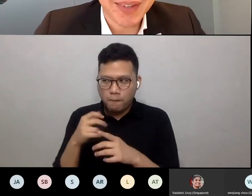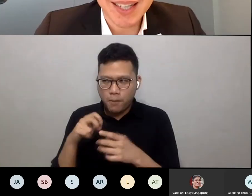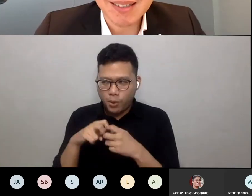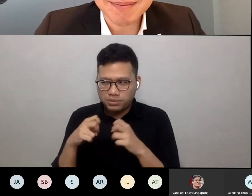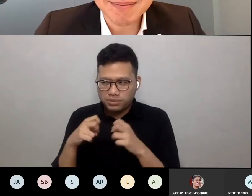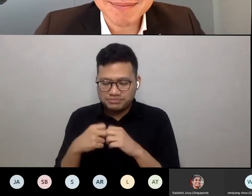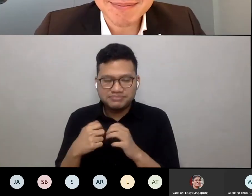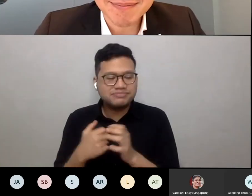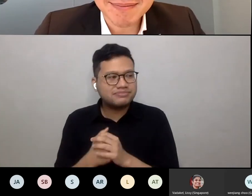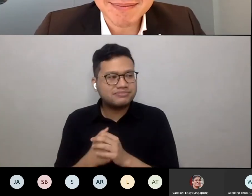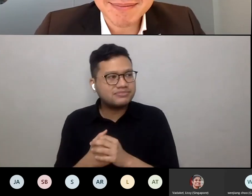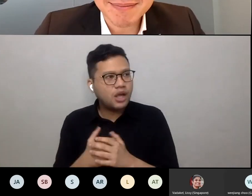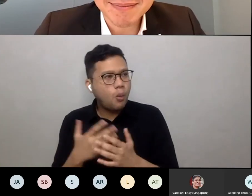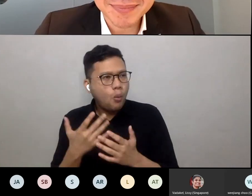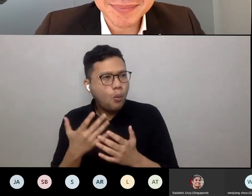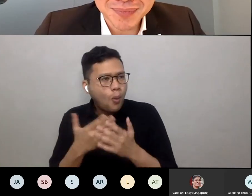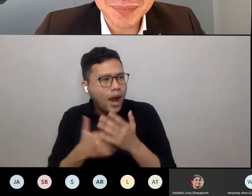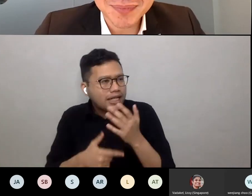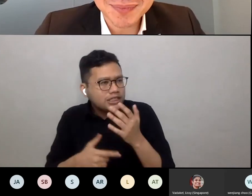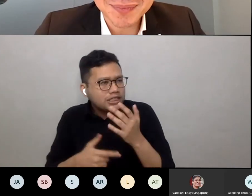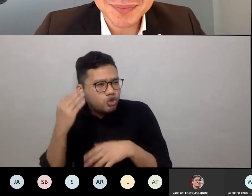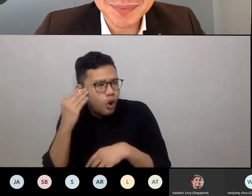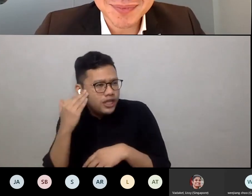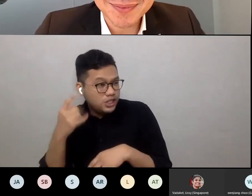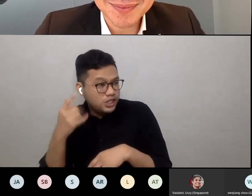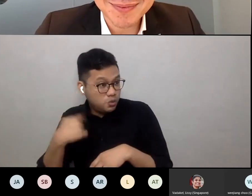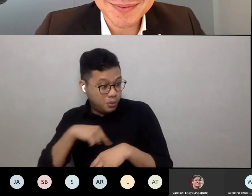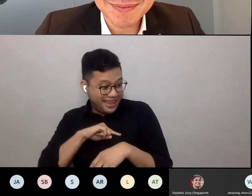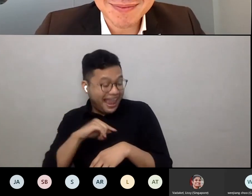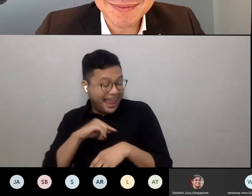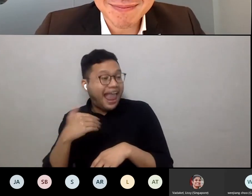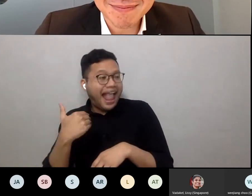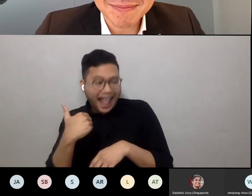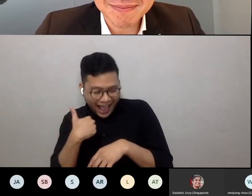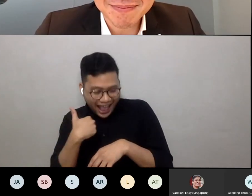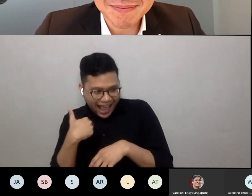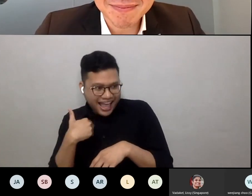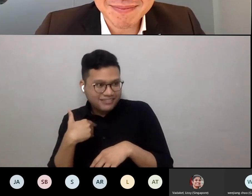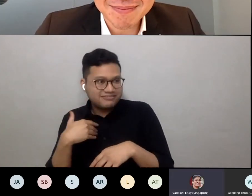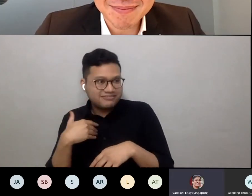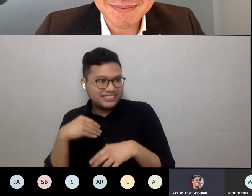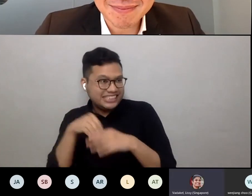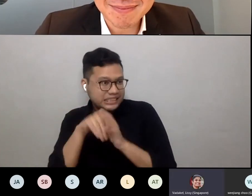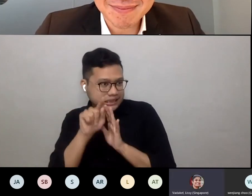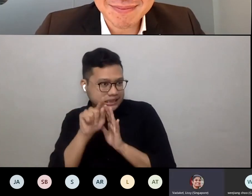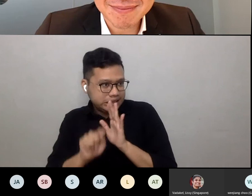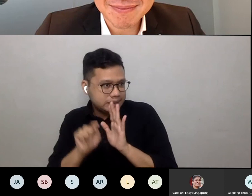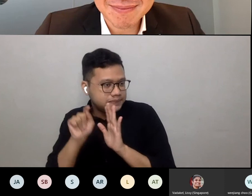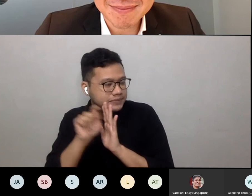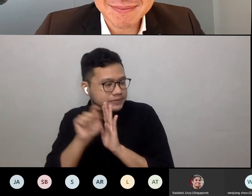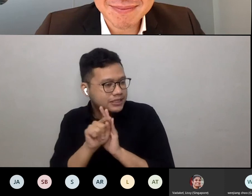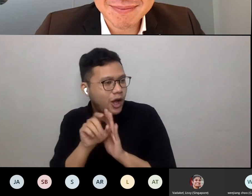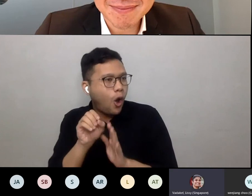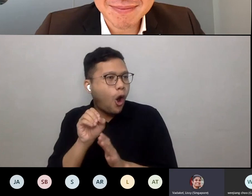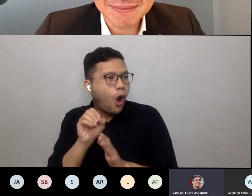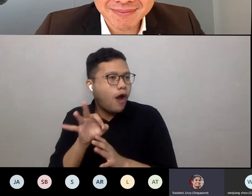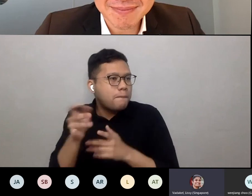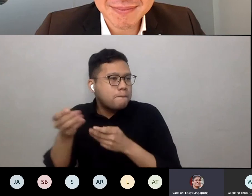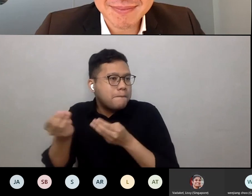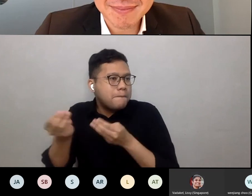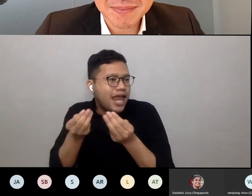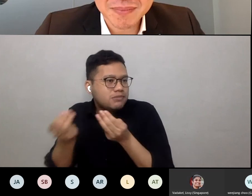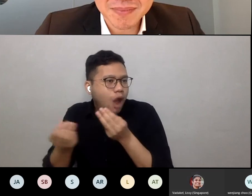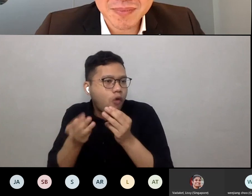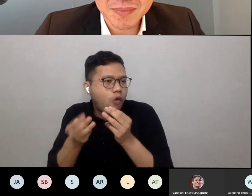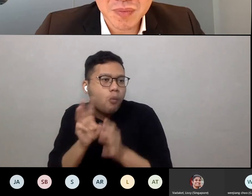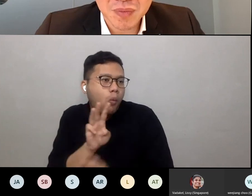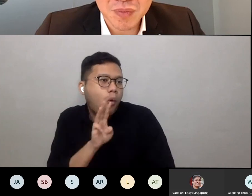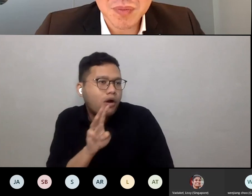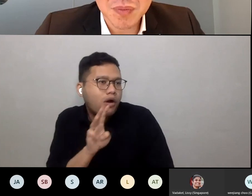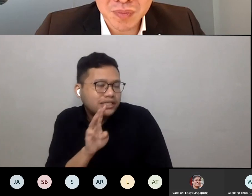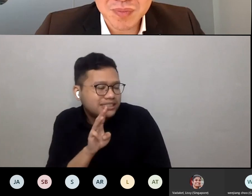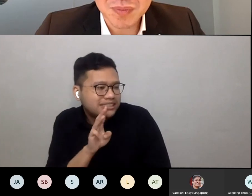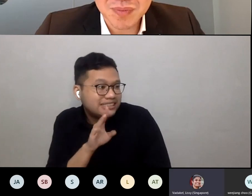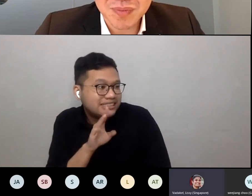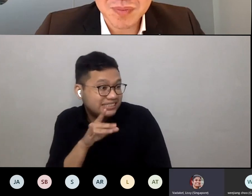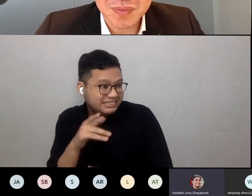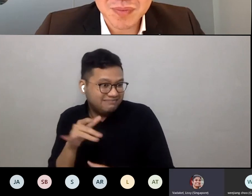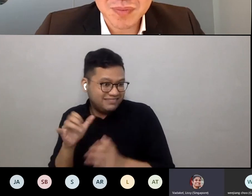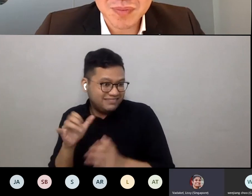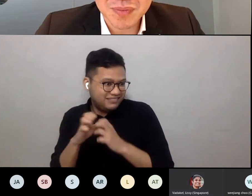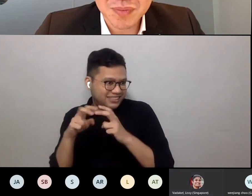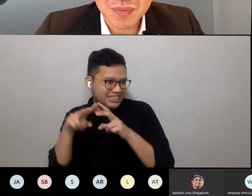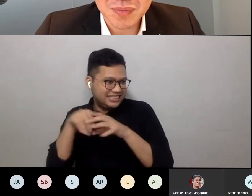How much knowledge do we have in terms of the management of water? Because I mean, even in Singapore,